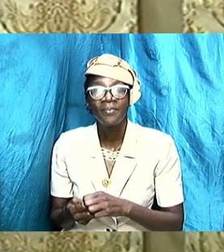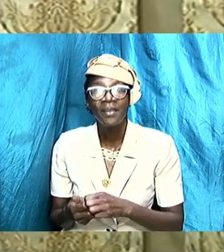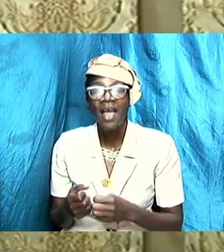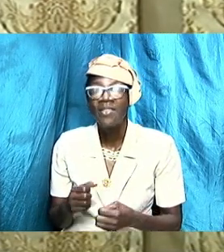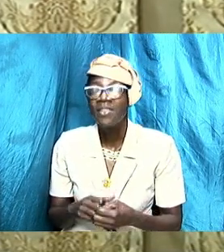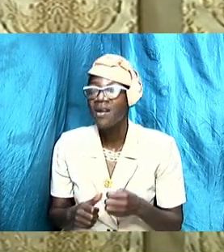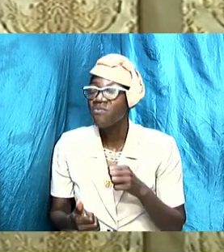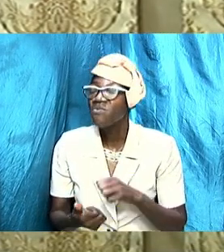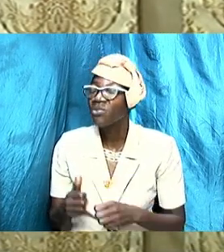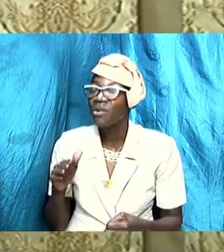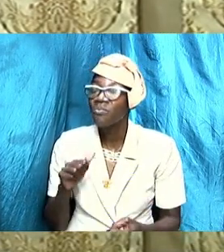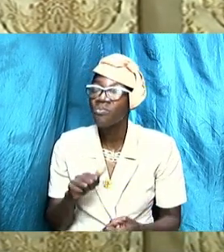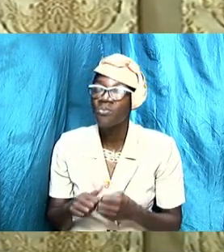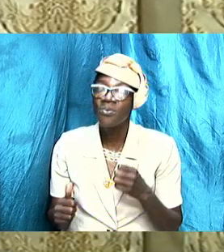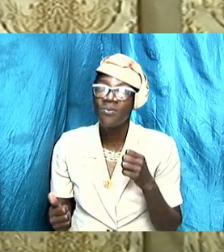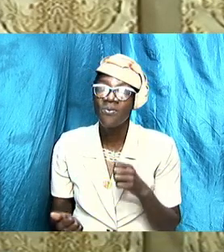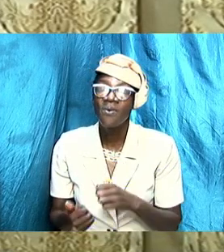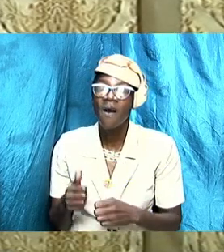issue